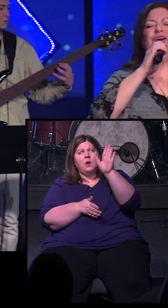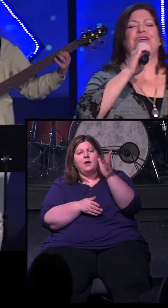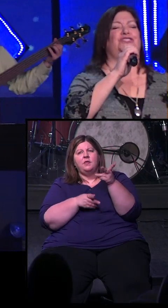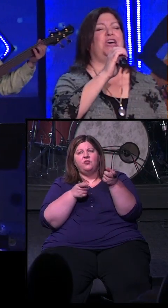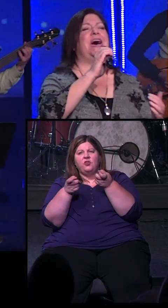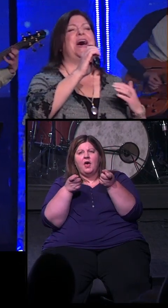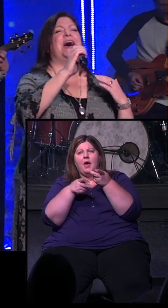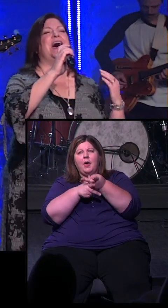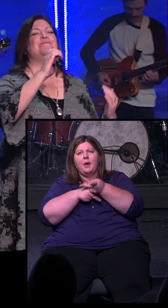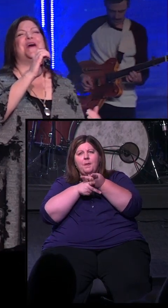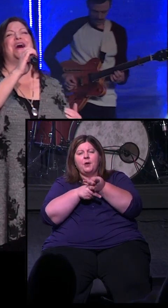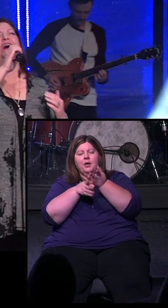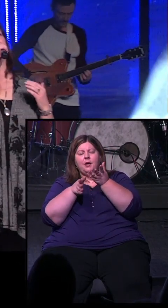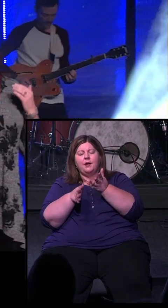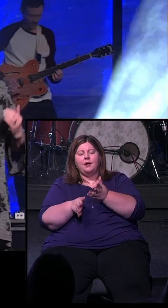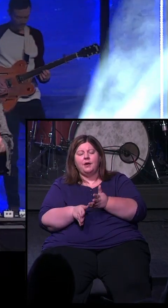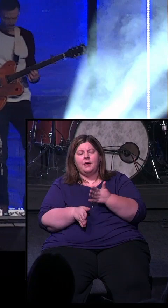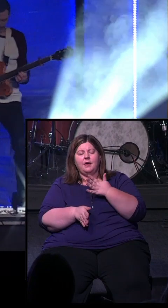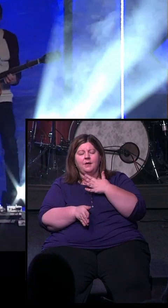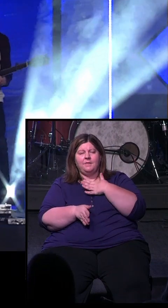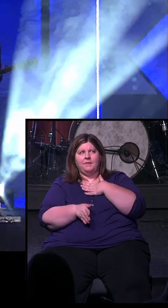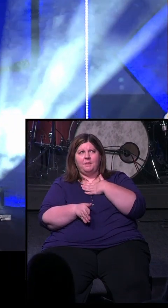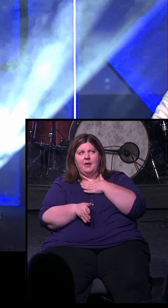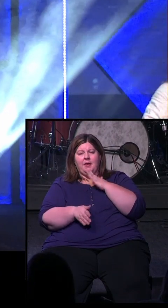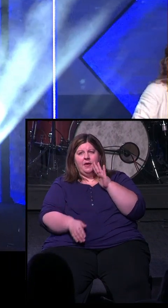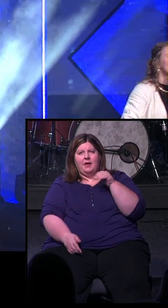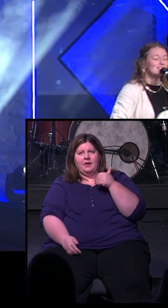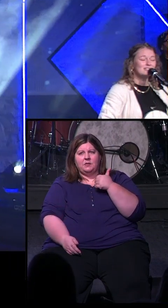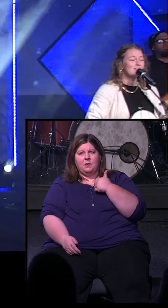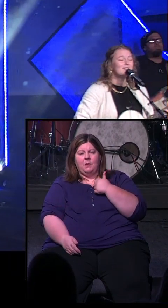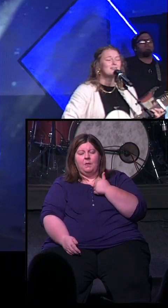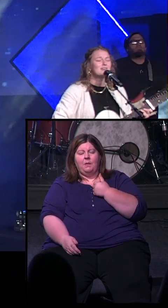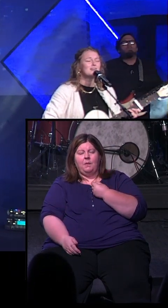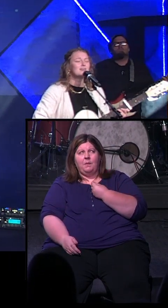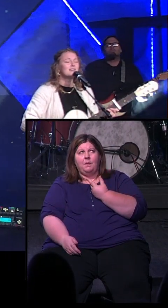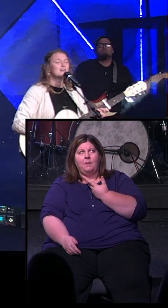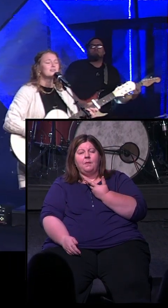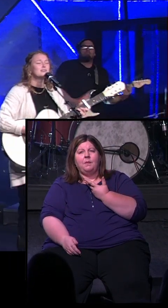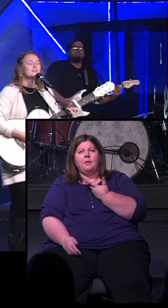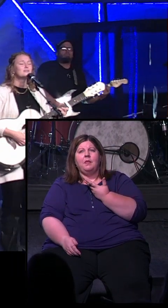you're the shepherd of my soul.